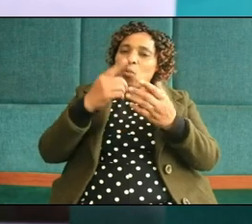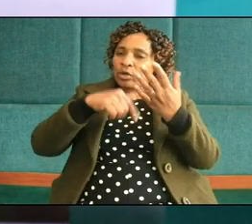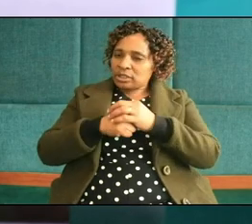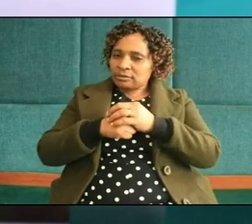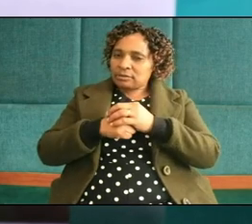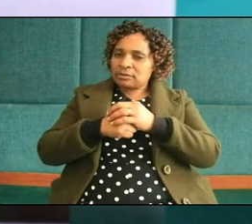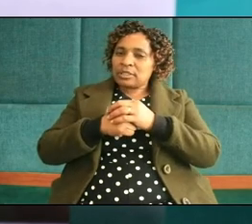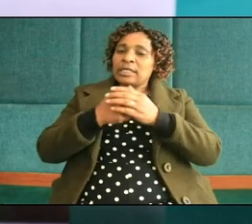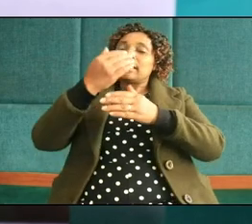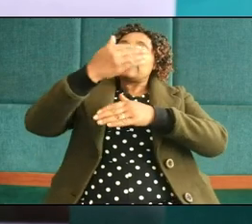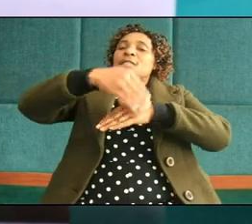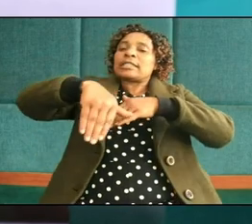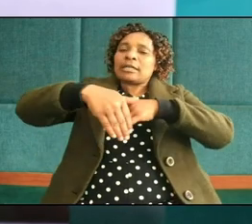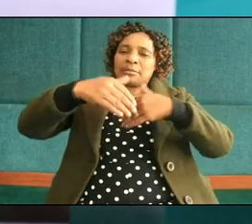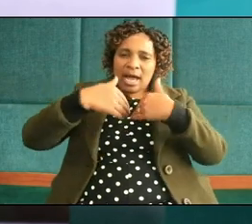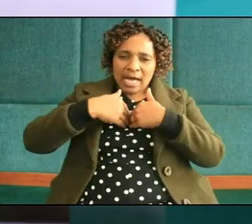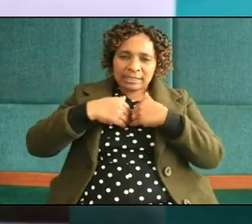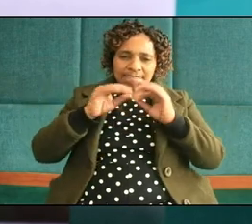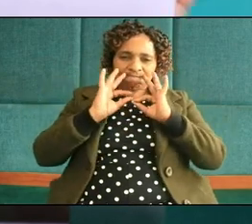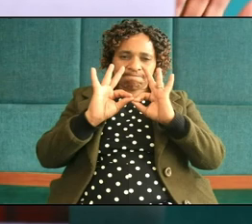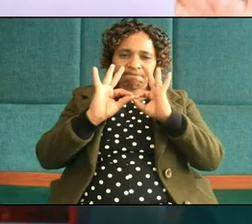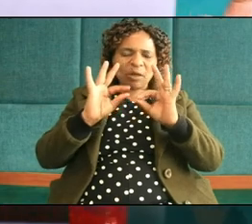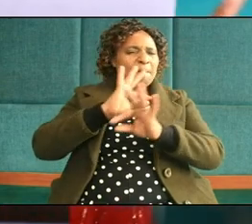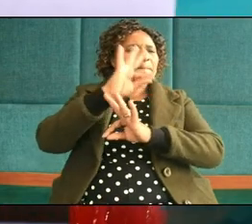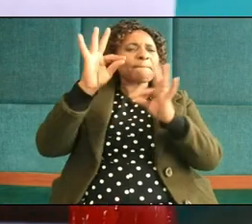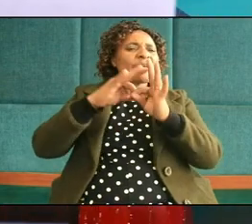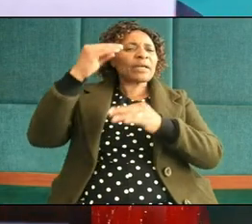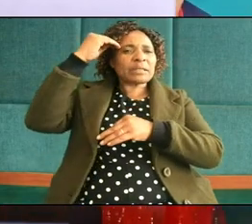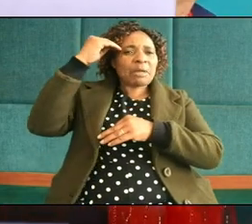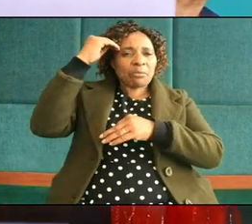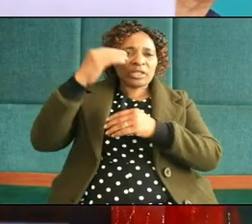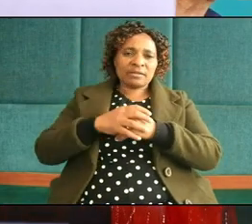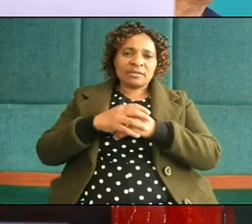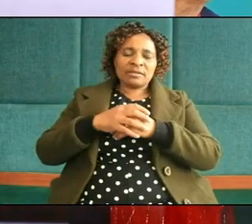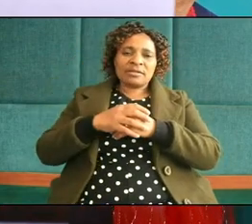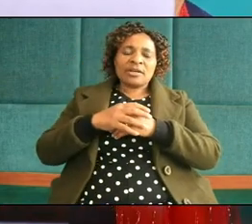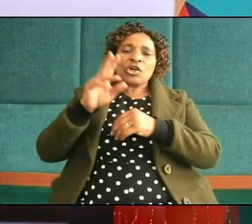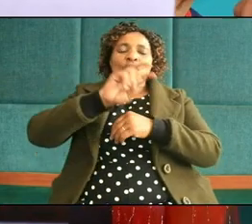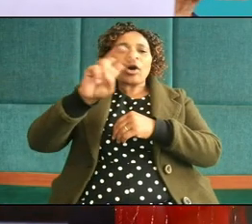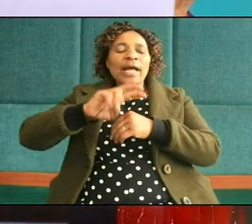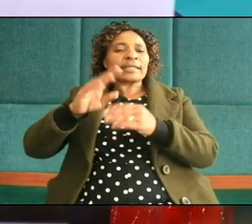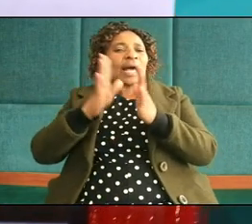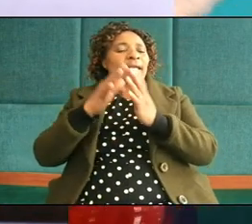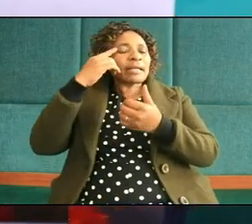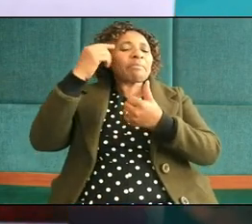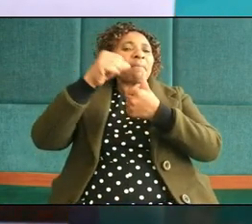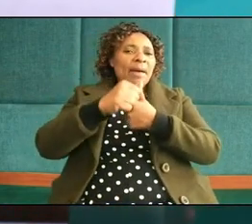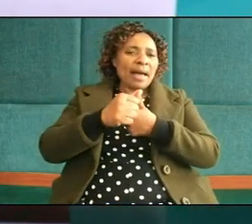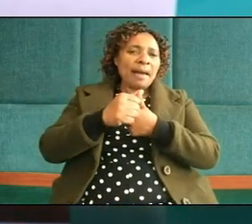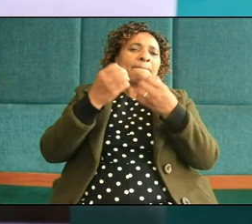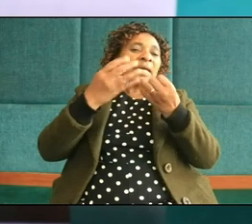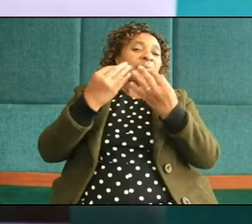excellent memory they do recognize and remember humans for